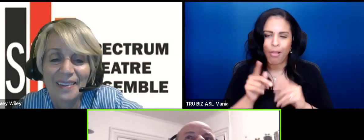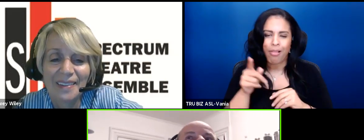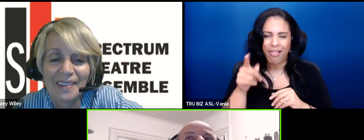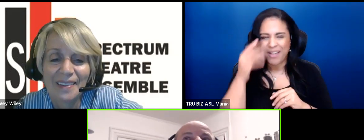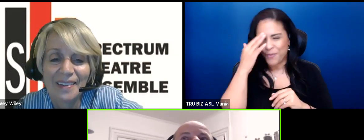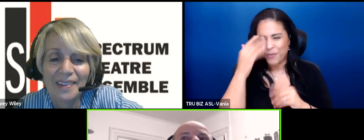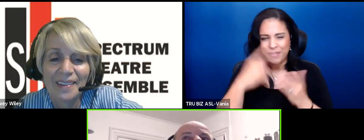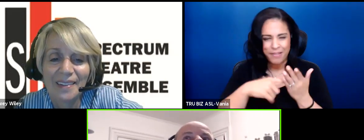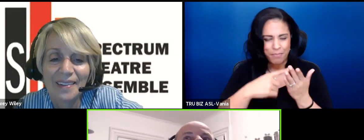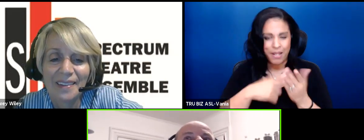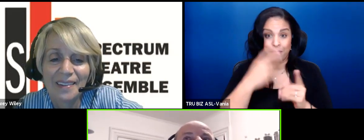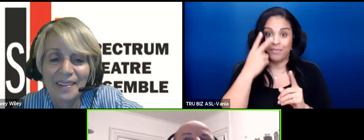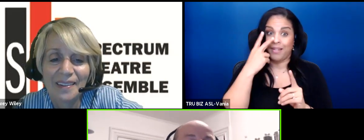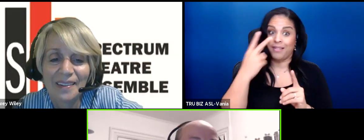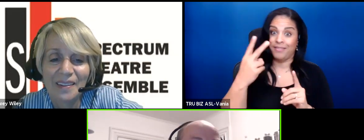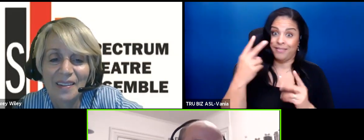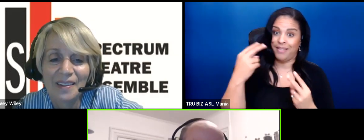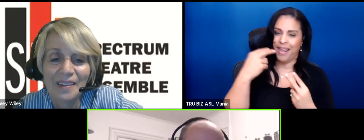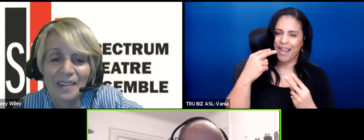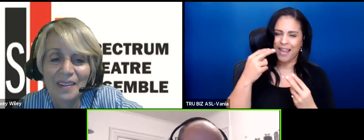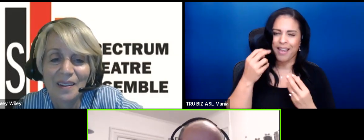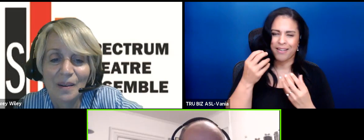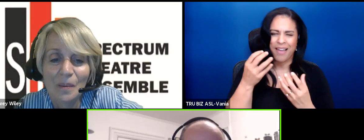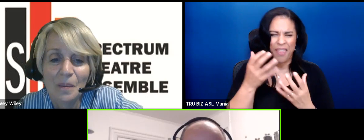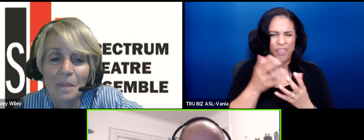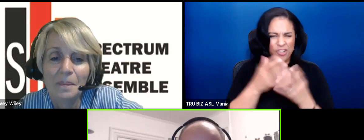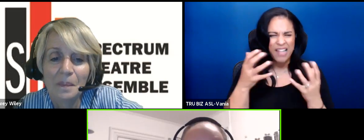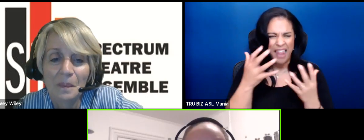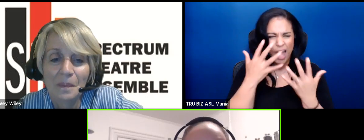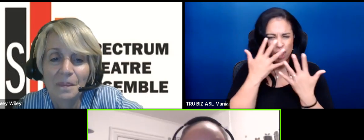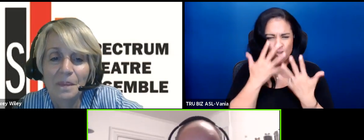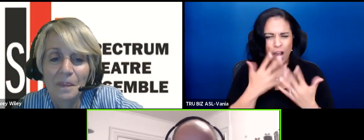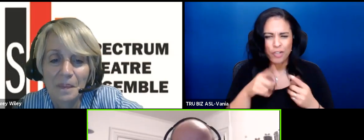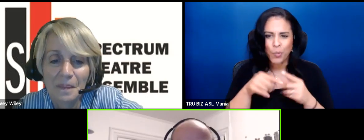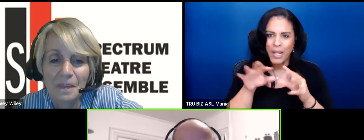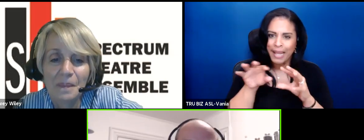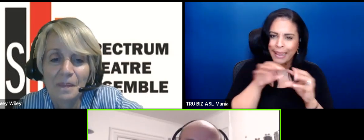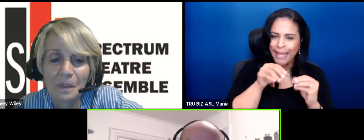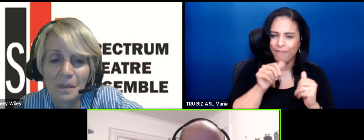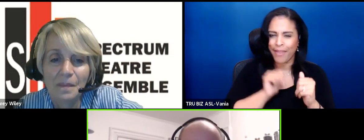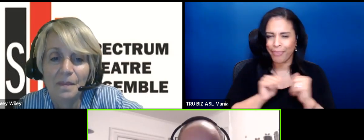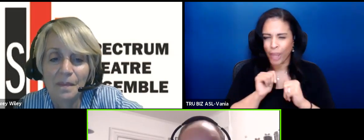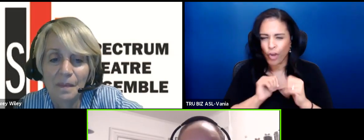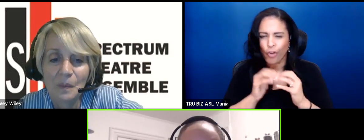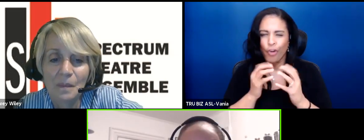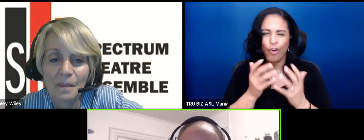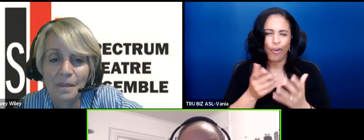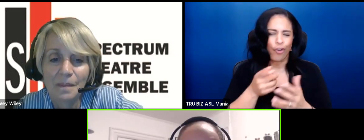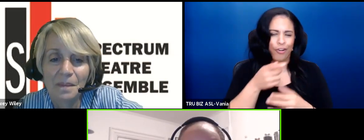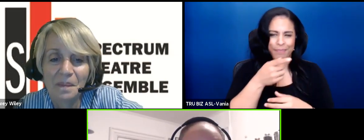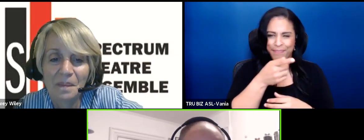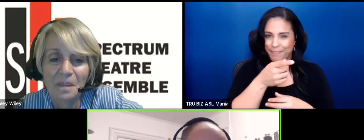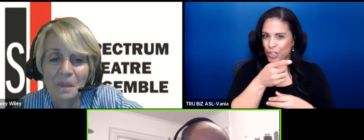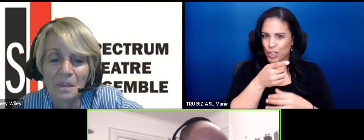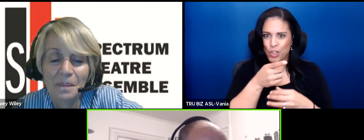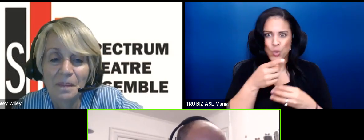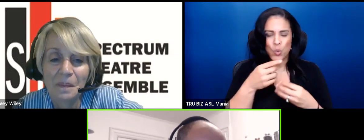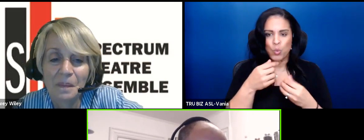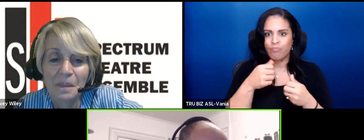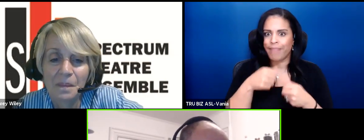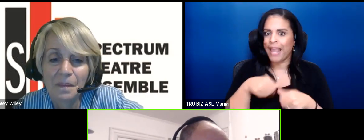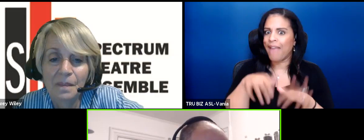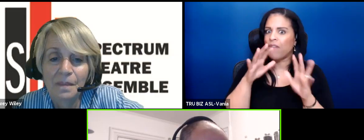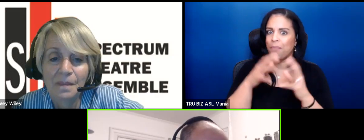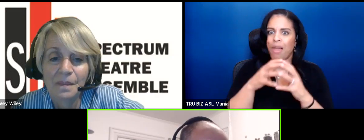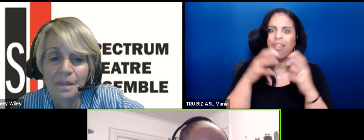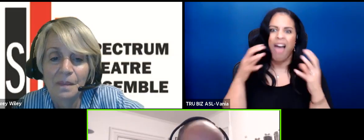sometimes see that there is you know an awful lot of tragedy when you have to leave the theater. You've given you know so much of yourself to this one thing and